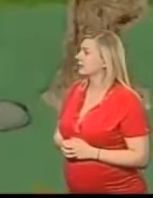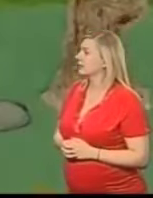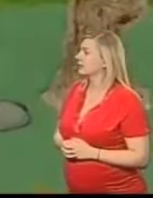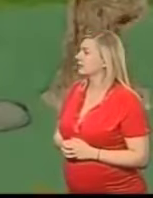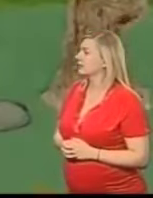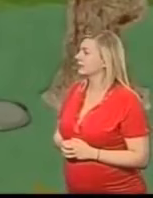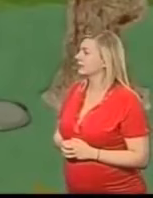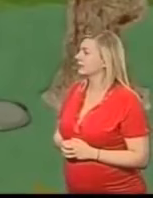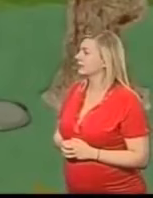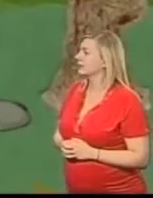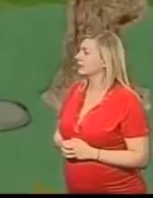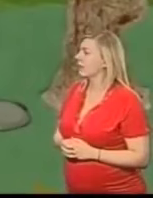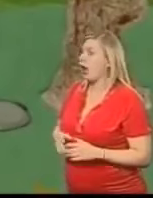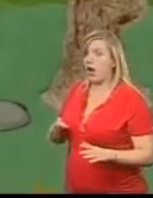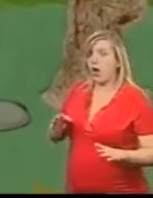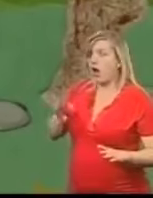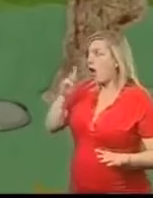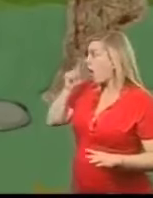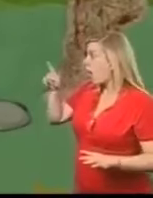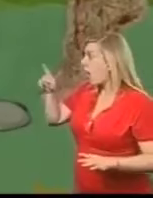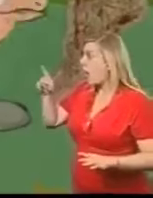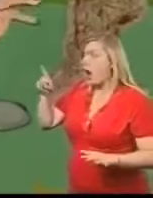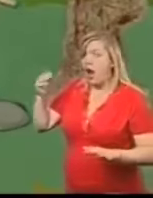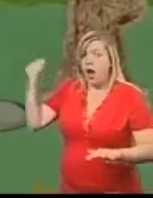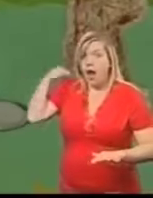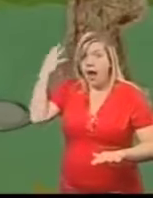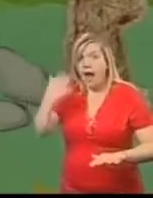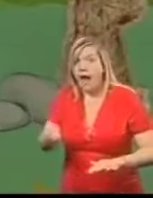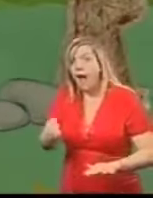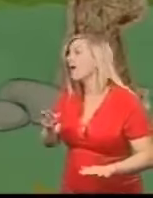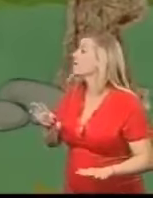Look out, Porker There's something behind you